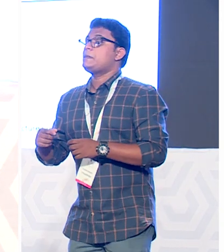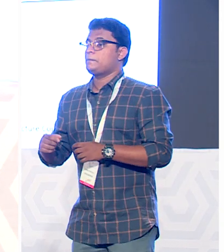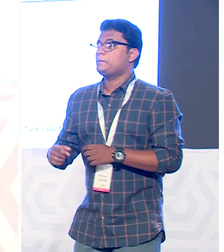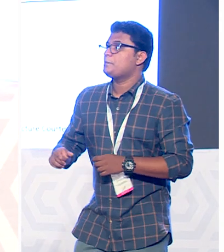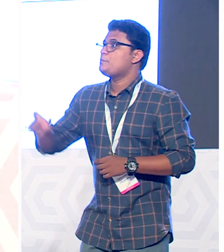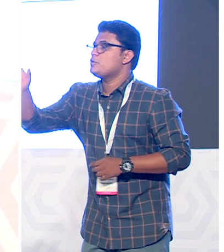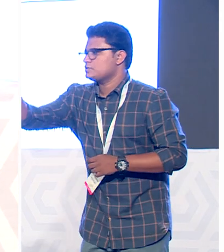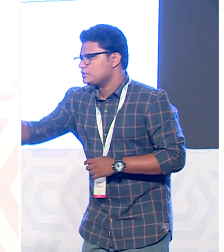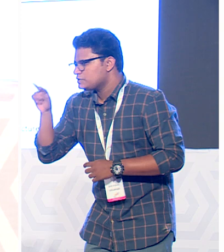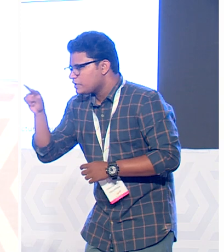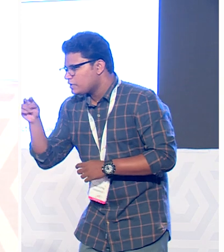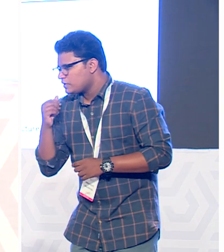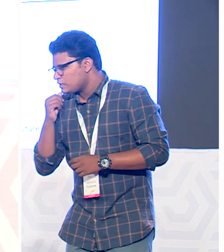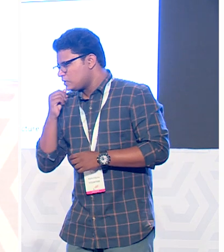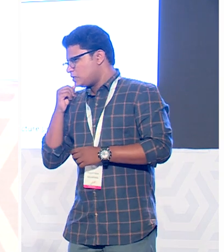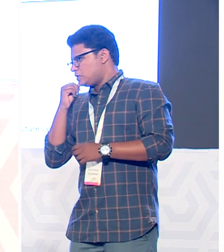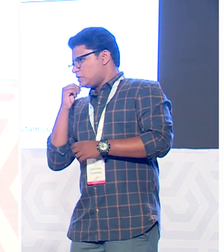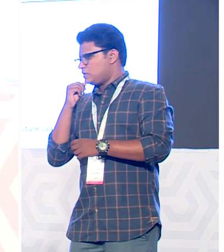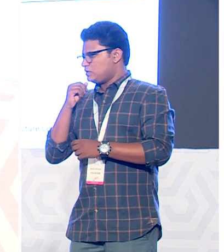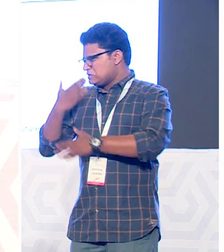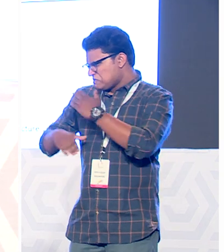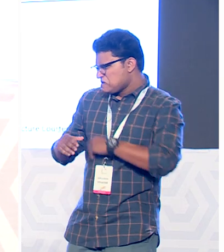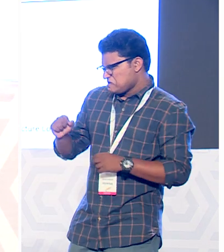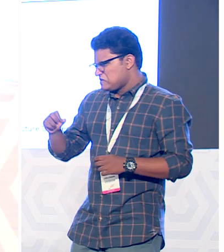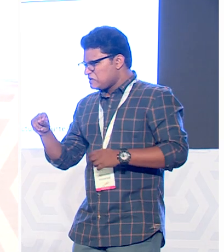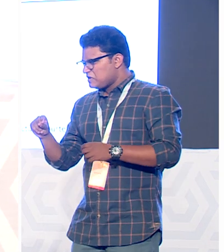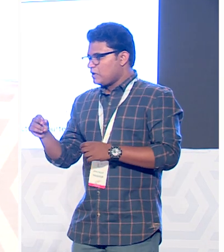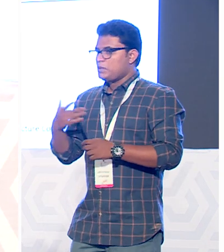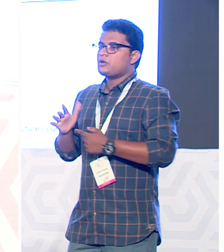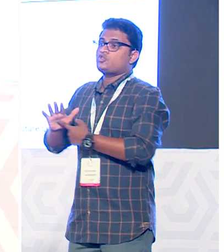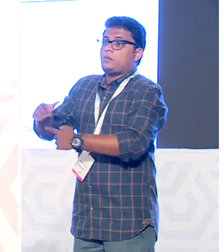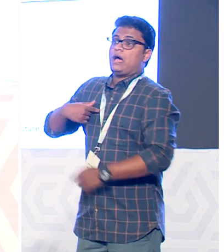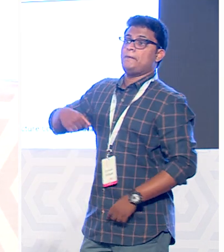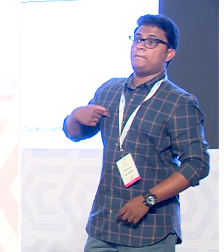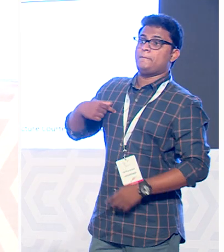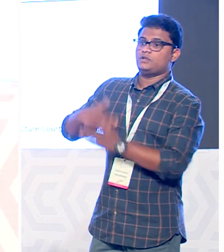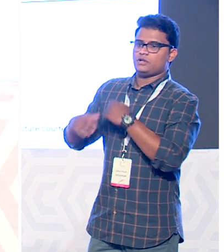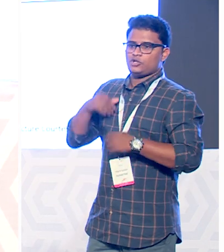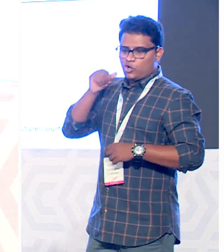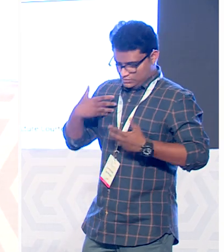unless you know you tell them or you show them what what it is actually